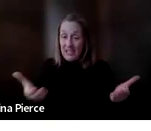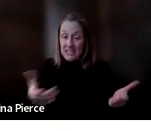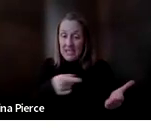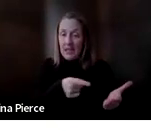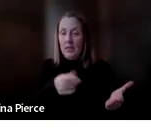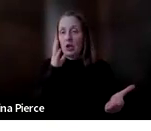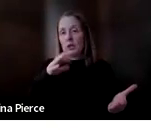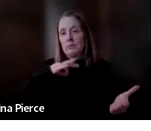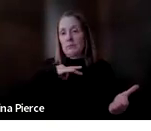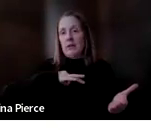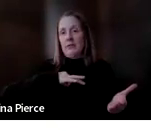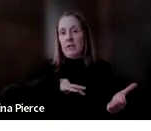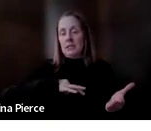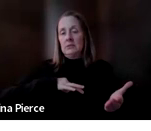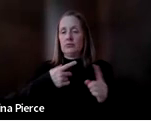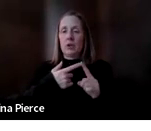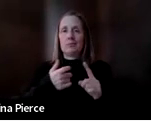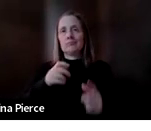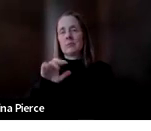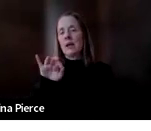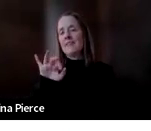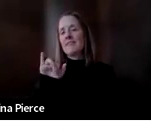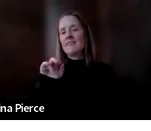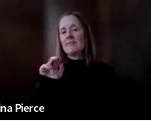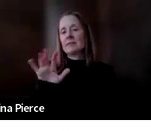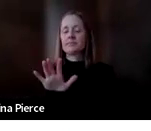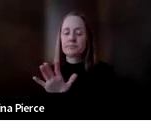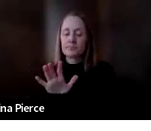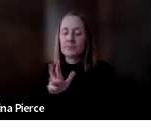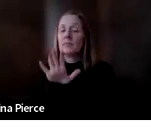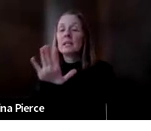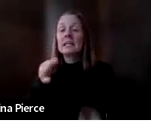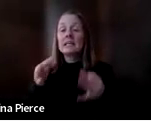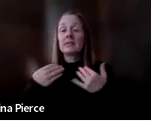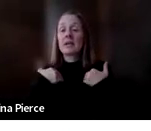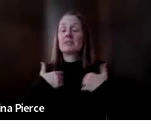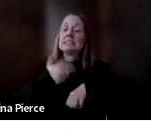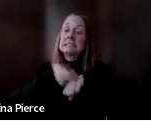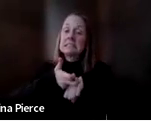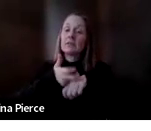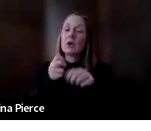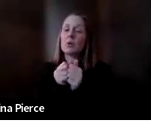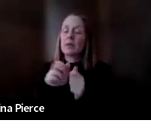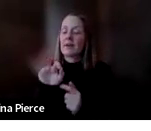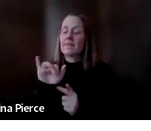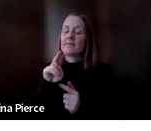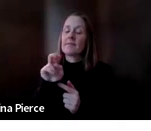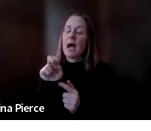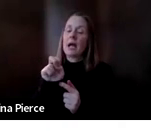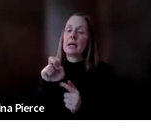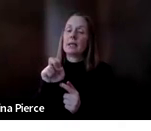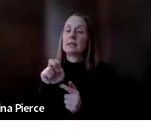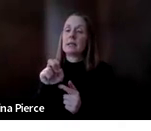extra fine motor, or I'm sorry, if they have difficulty with fine motor and they could benefit from borders